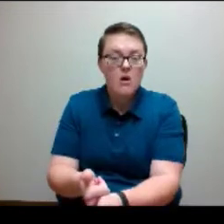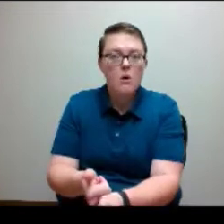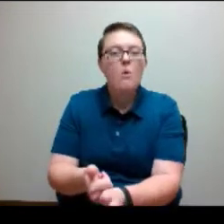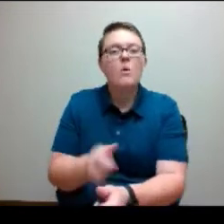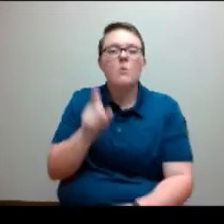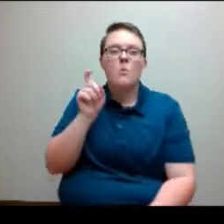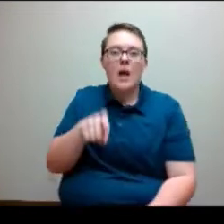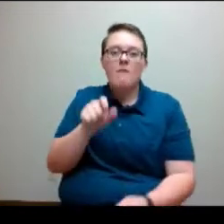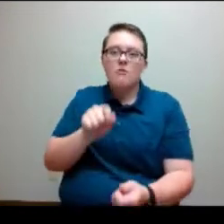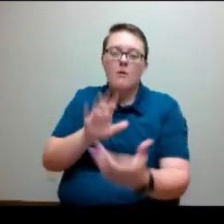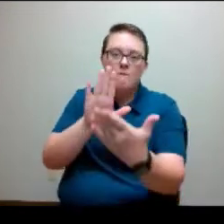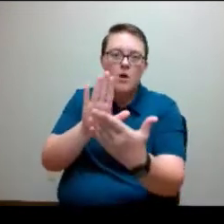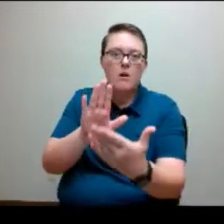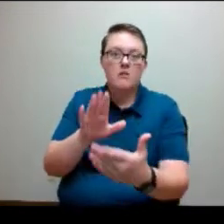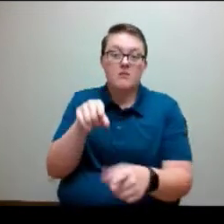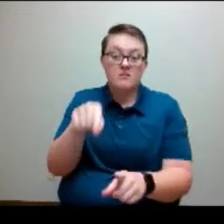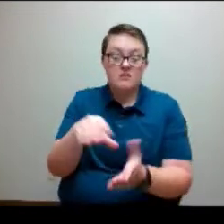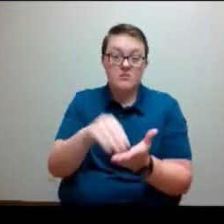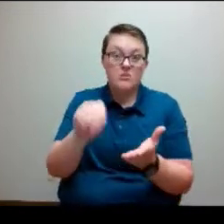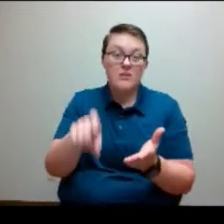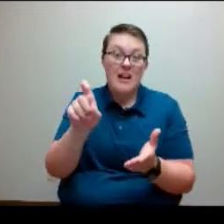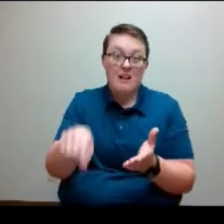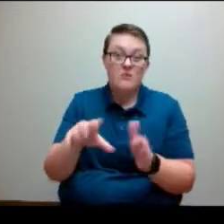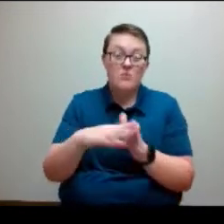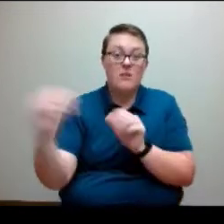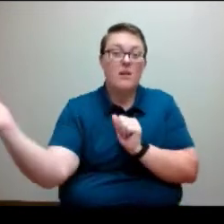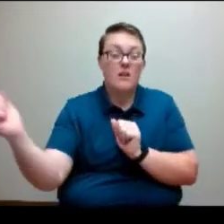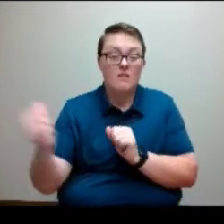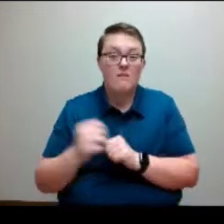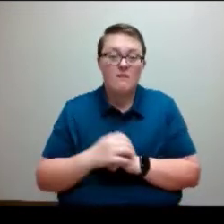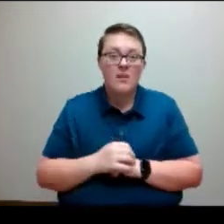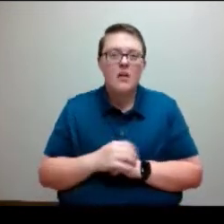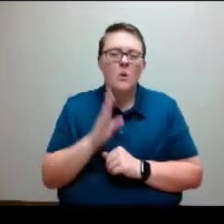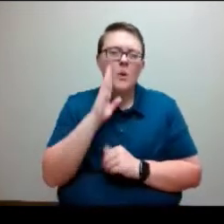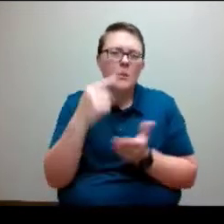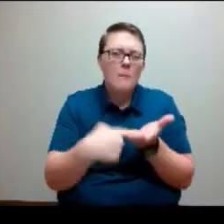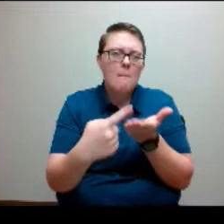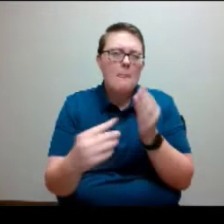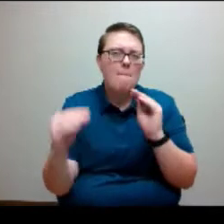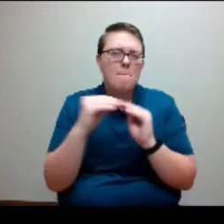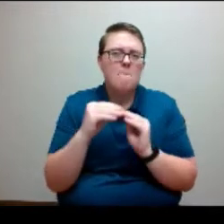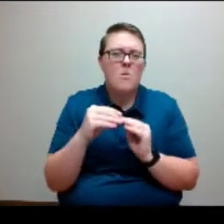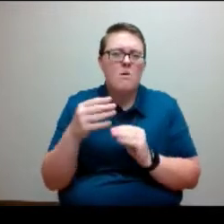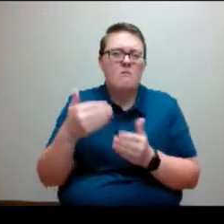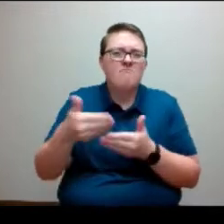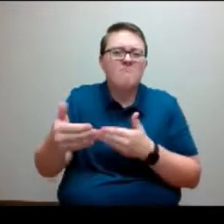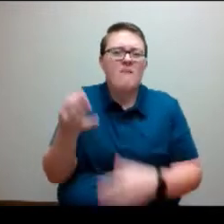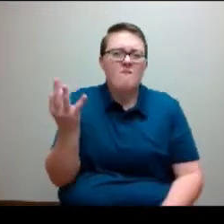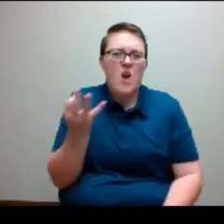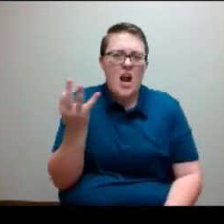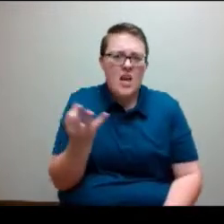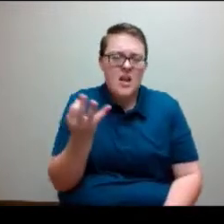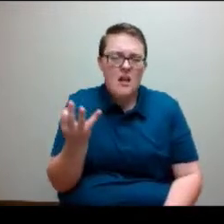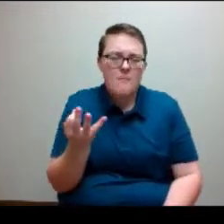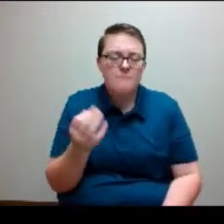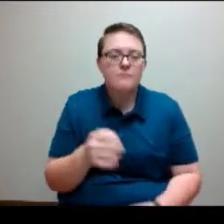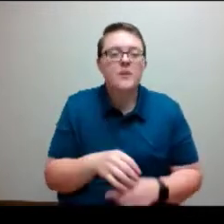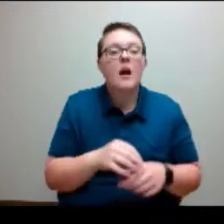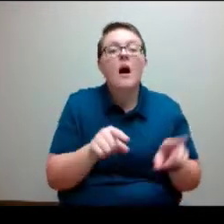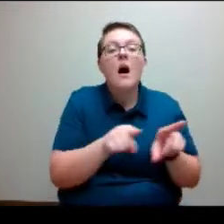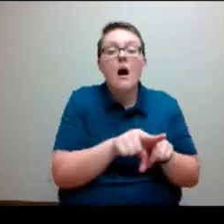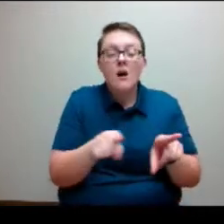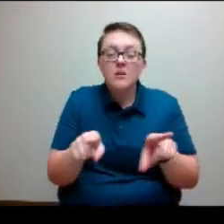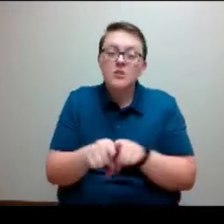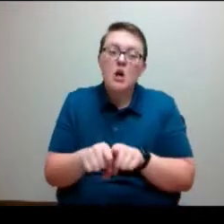have them leave the class. We'll talk more about that on Friday. And then also some people have opted to use temperature